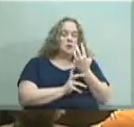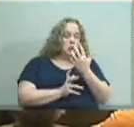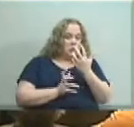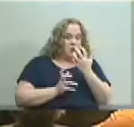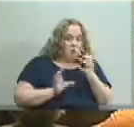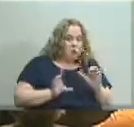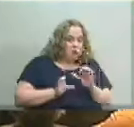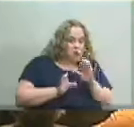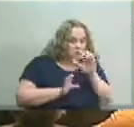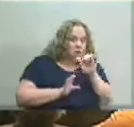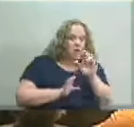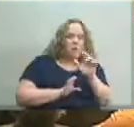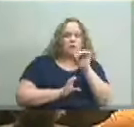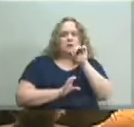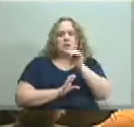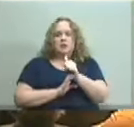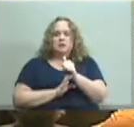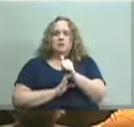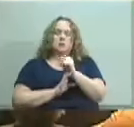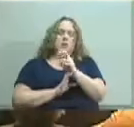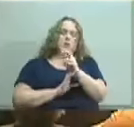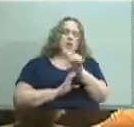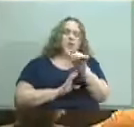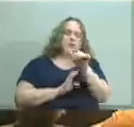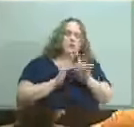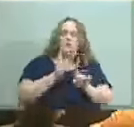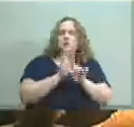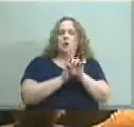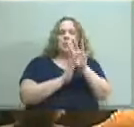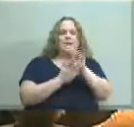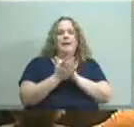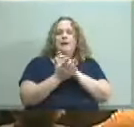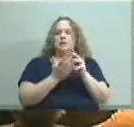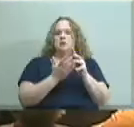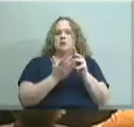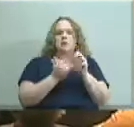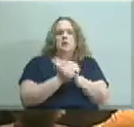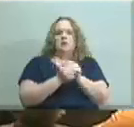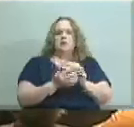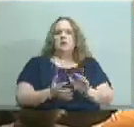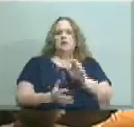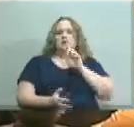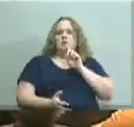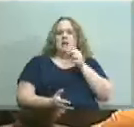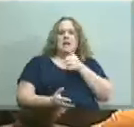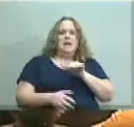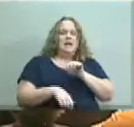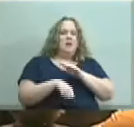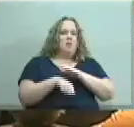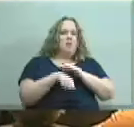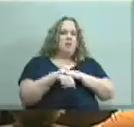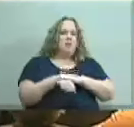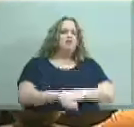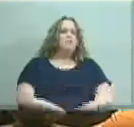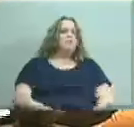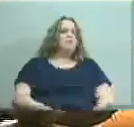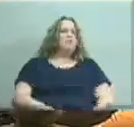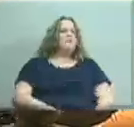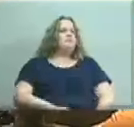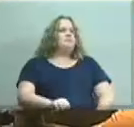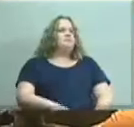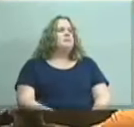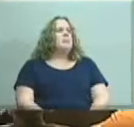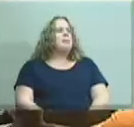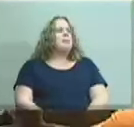really wants to move forward with as opposed to just appearing on the calendar and without really any forewarning about it so the way the board